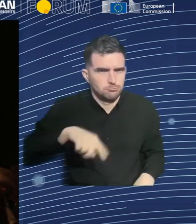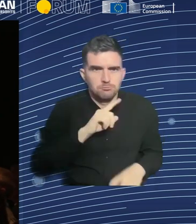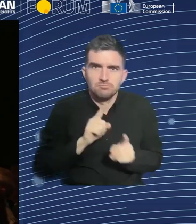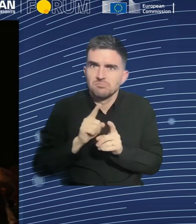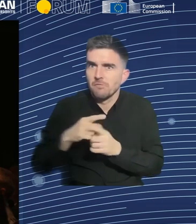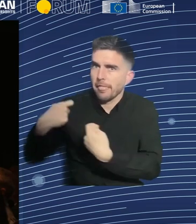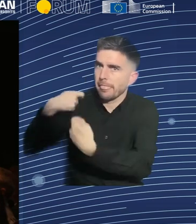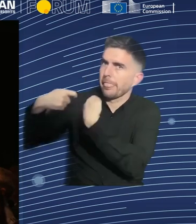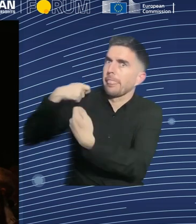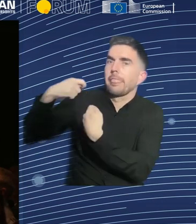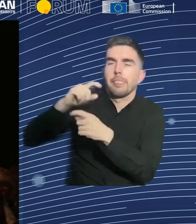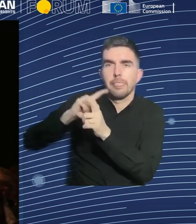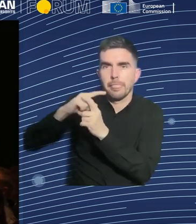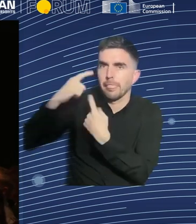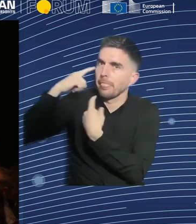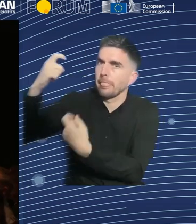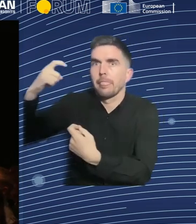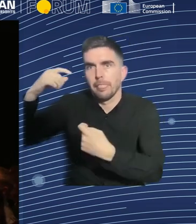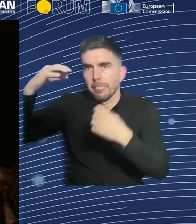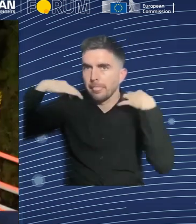great question. Thank you so much. Professor Russell, can you...